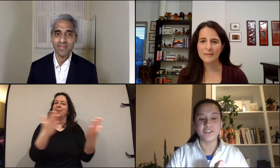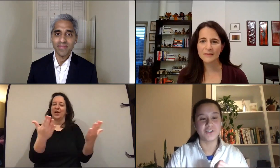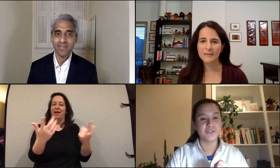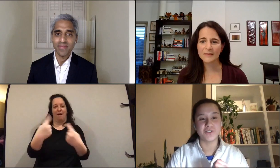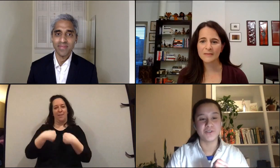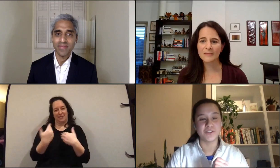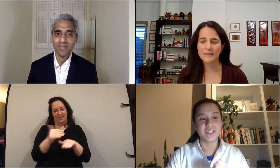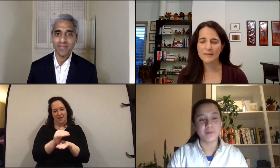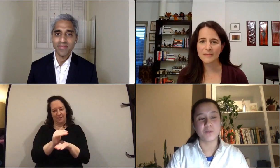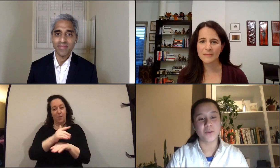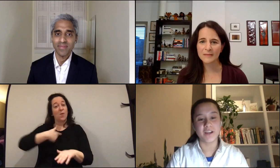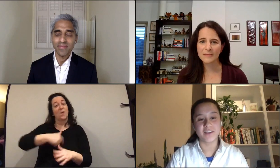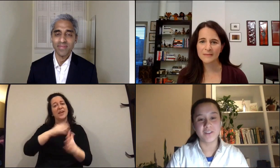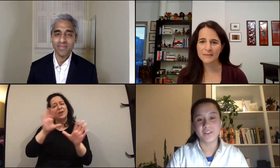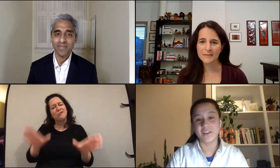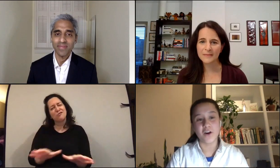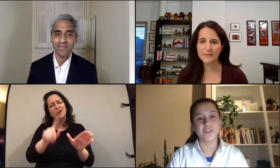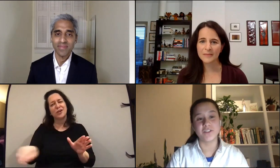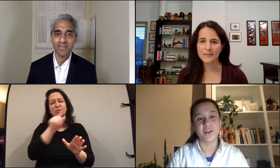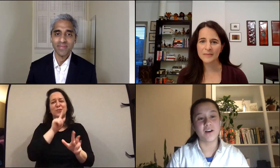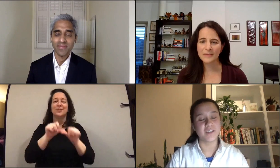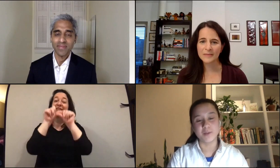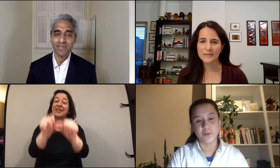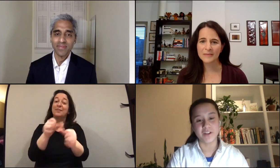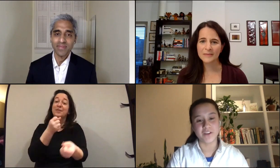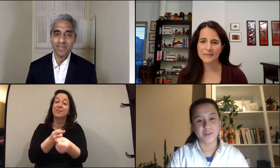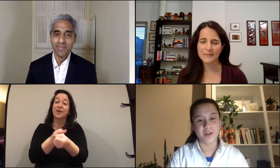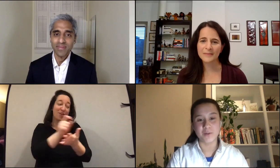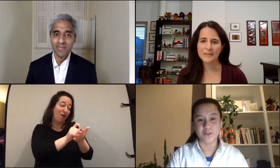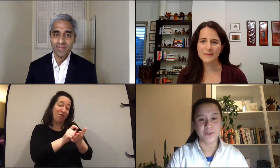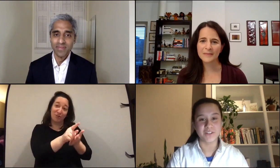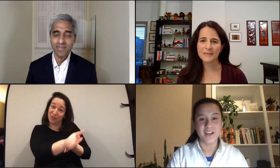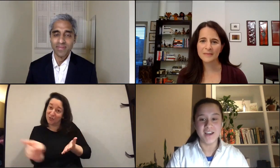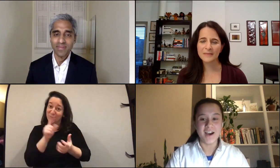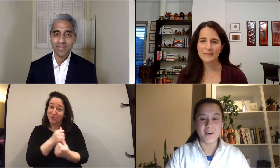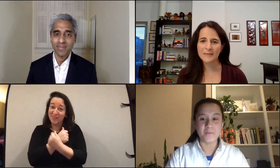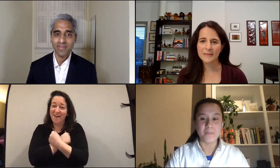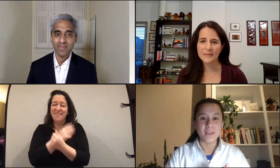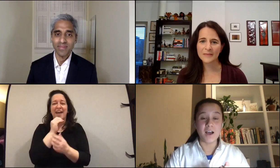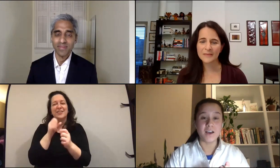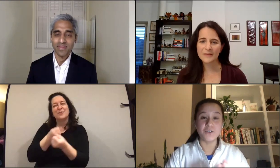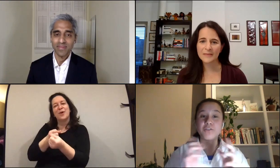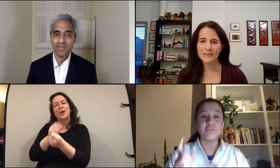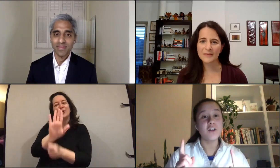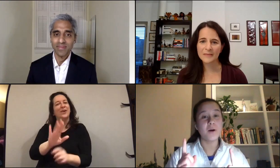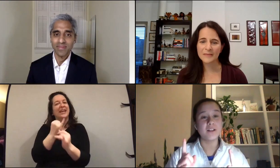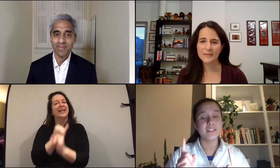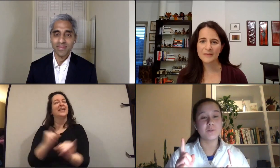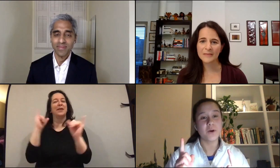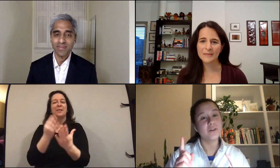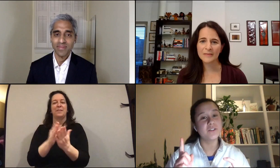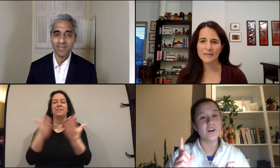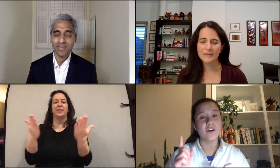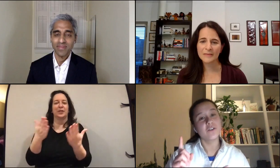we encourage you to to keep supporting the authors you love keep supporting your independent bookstores um uh you can follow